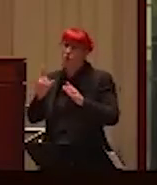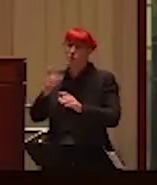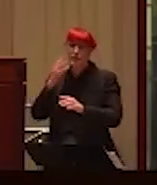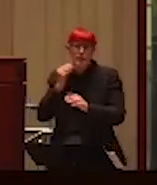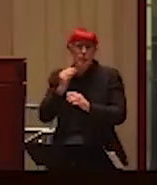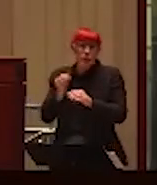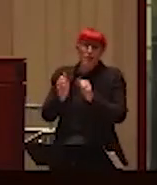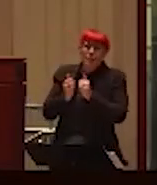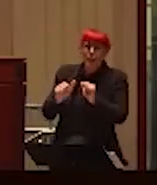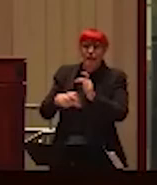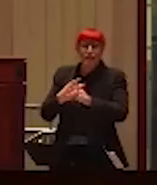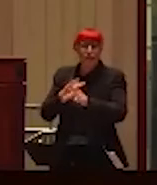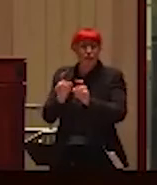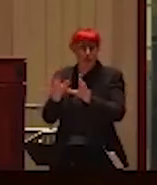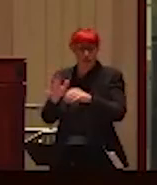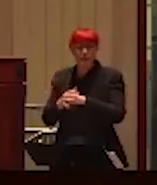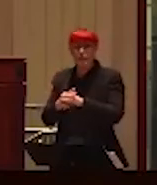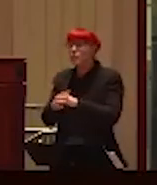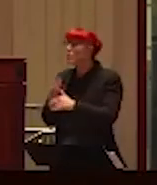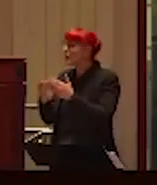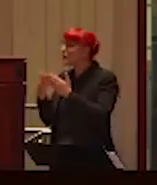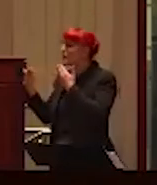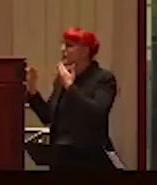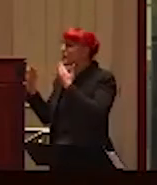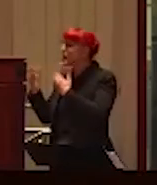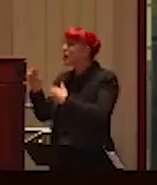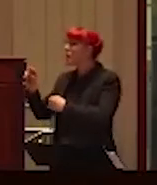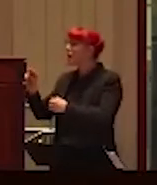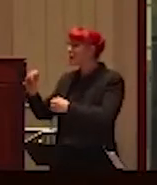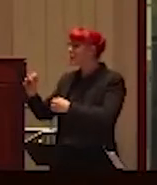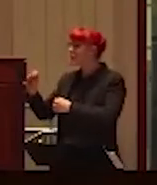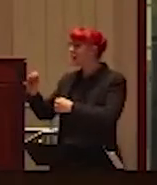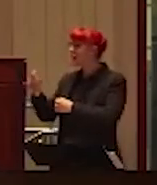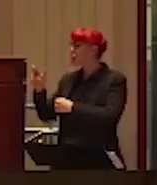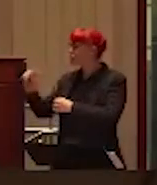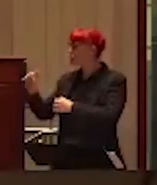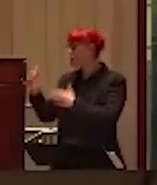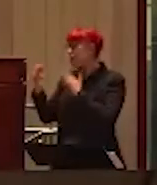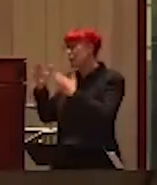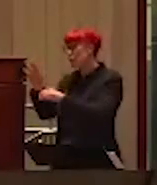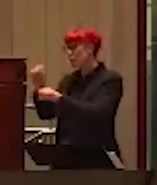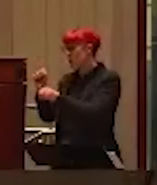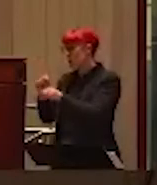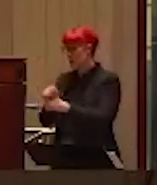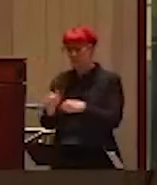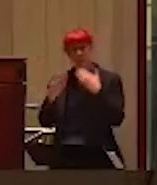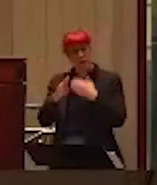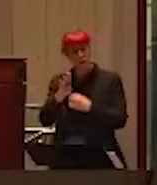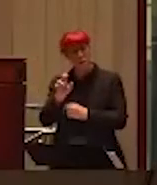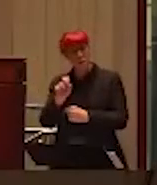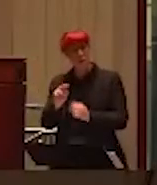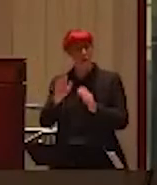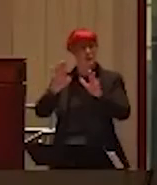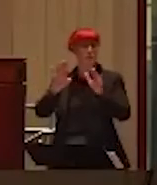for the work you do and it is an honor to be here with you. Thank you so much. Thank you. Thank you, Ben, for these wonderful, kind words.